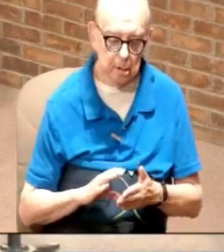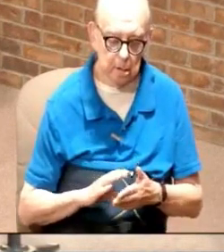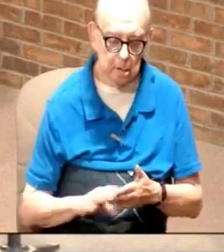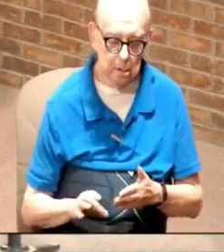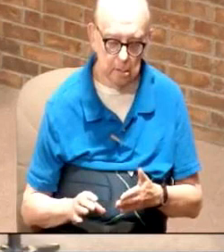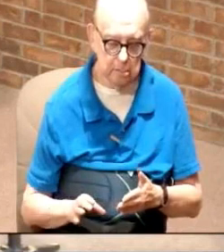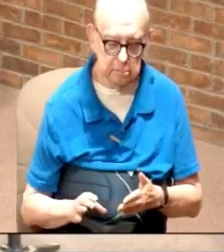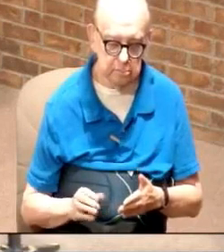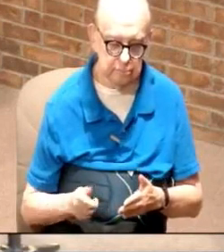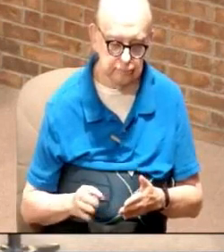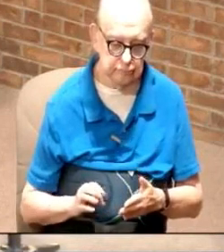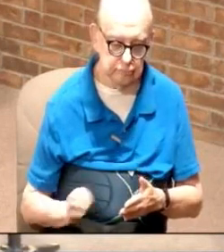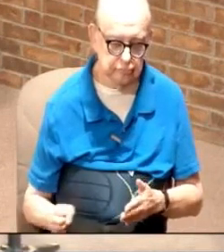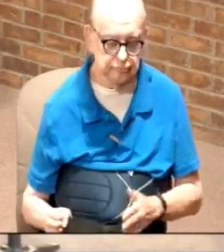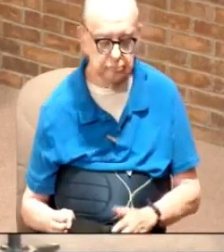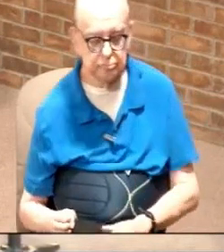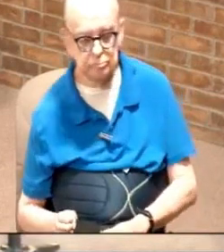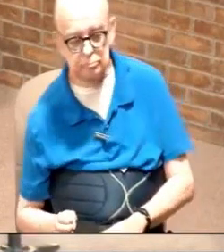David Green